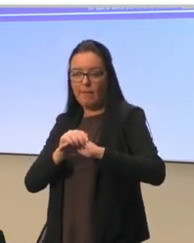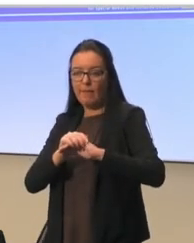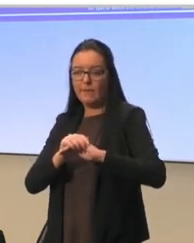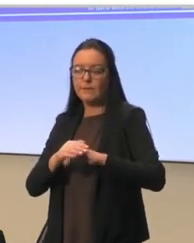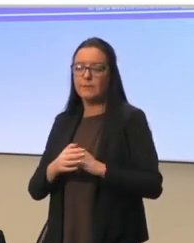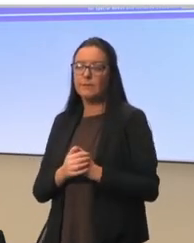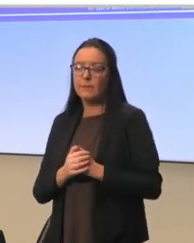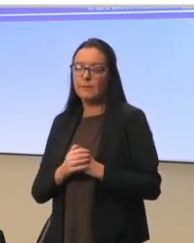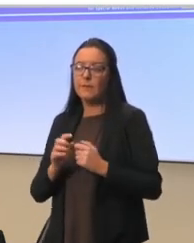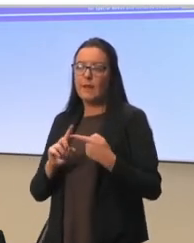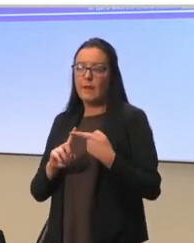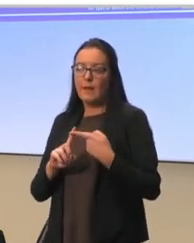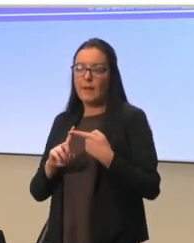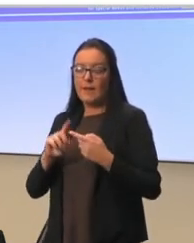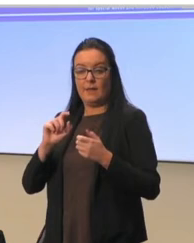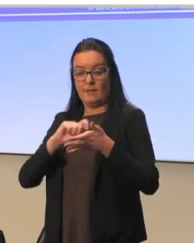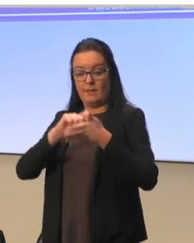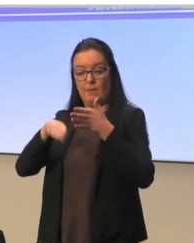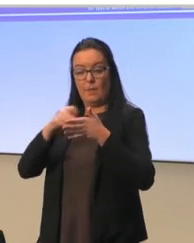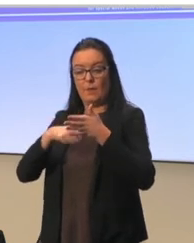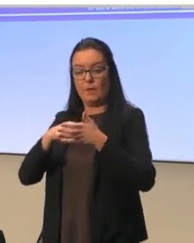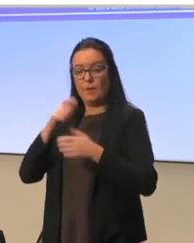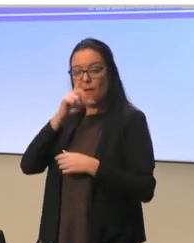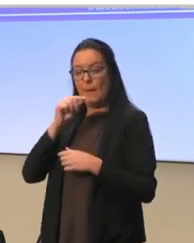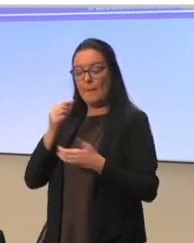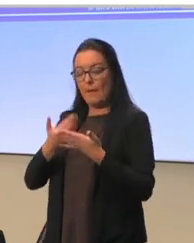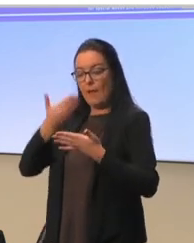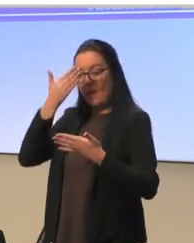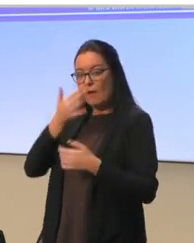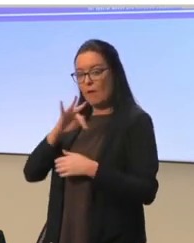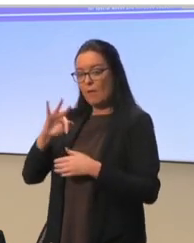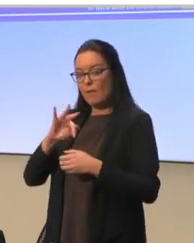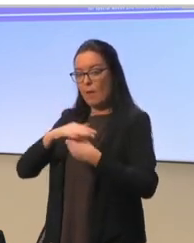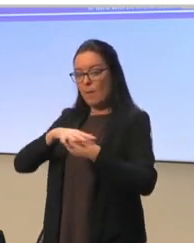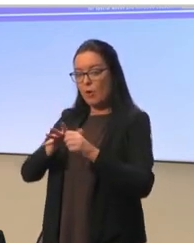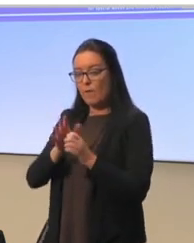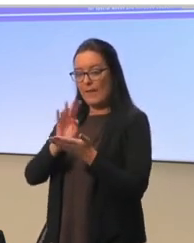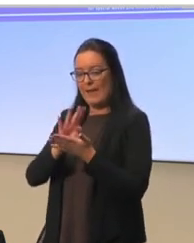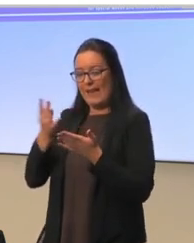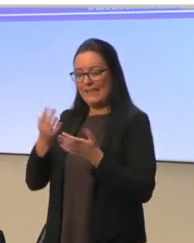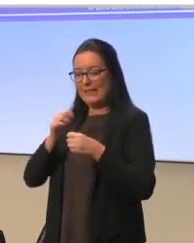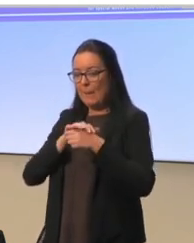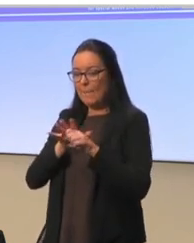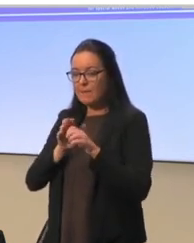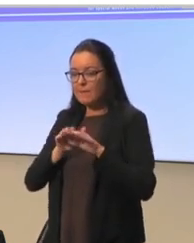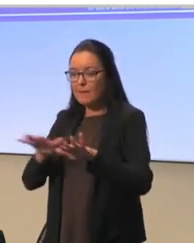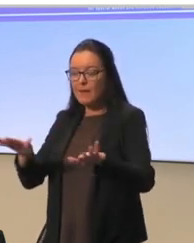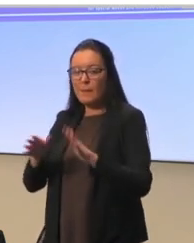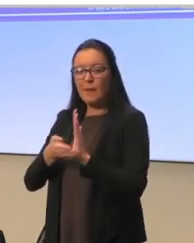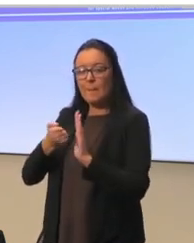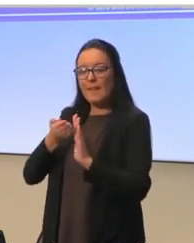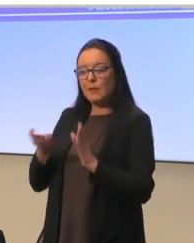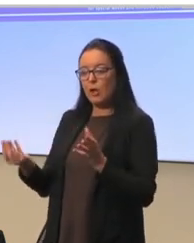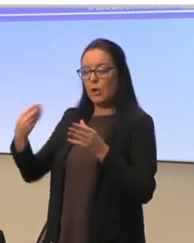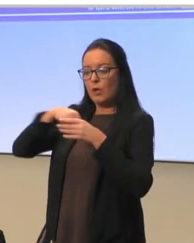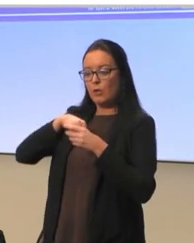And this is called Learning from the COVID-19 Pandemic, Building Resilience Through Inclusive Education Systems, in short,